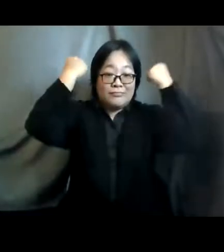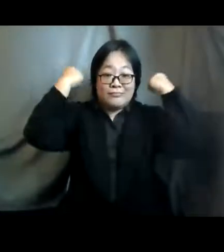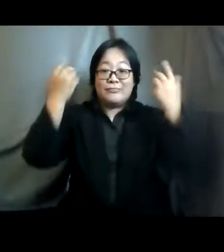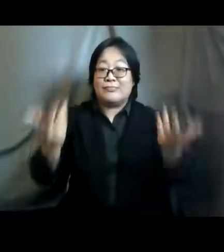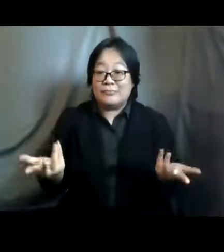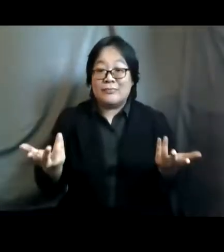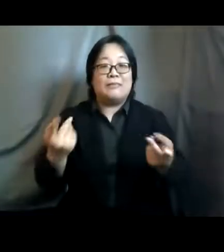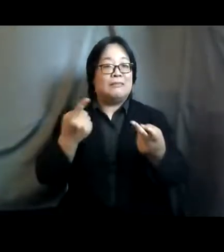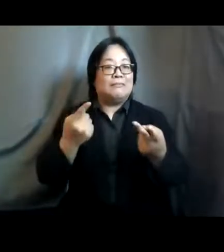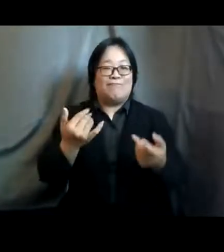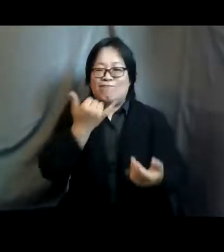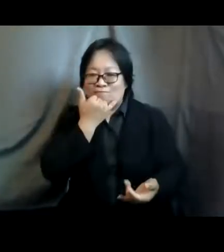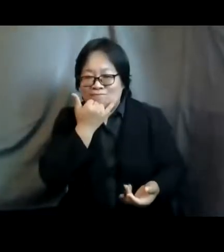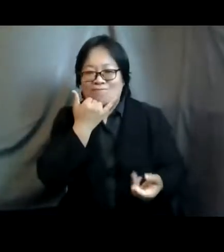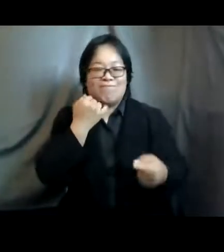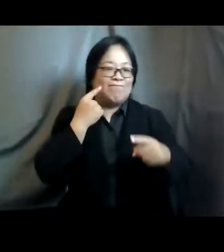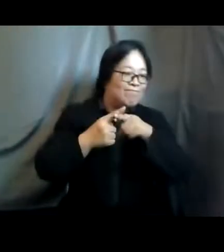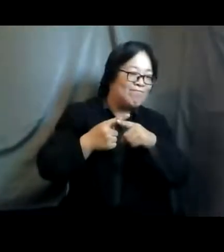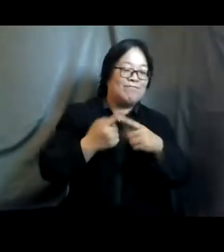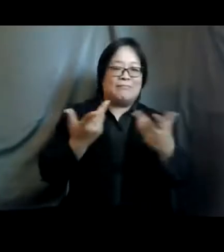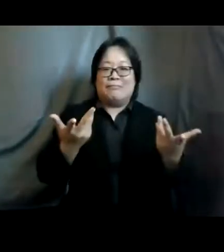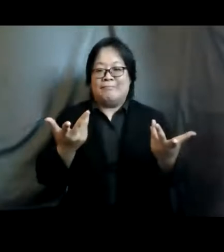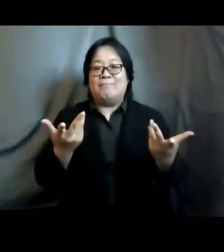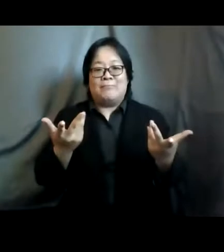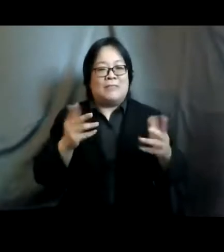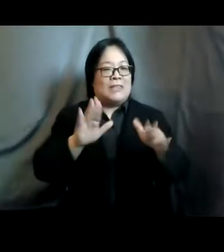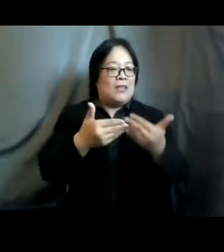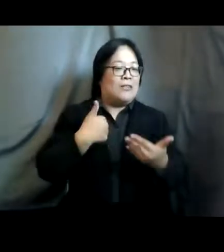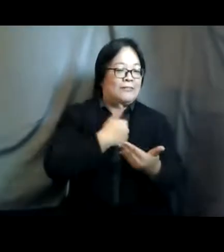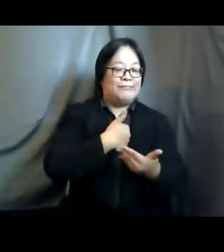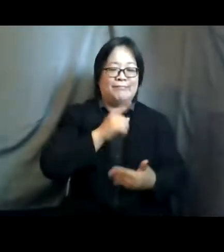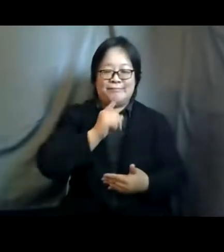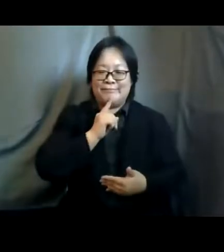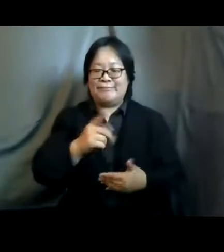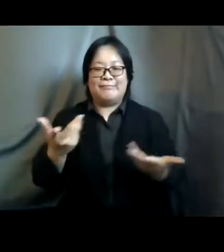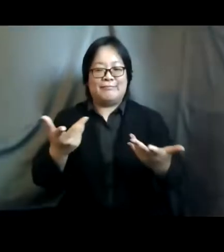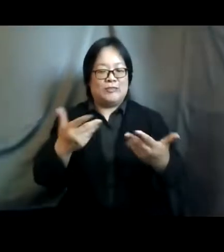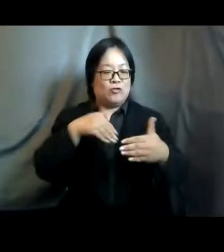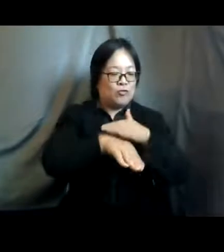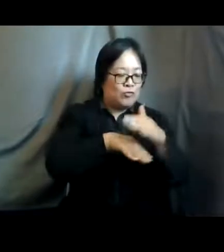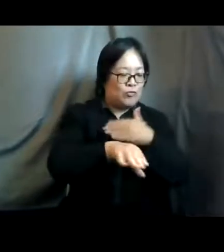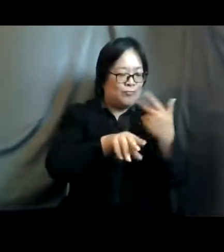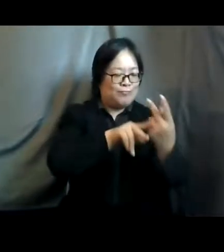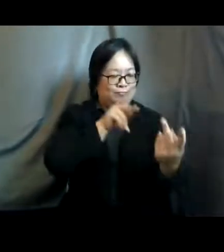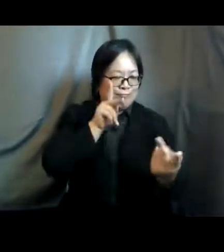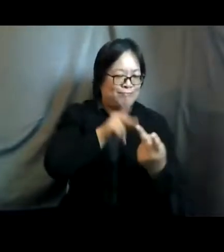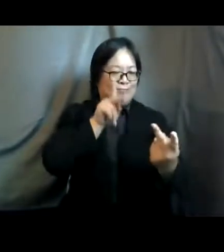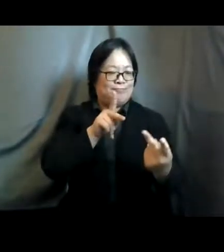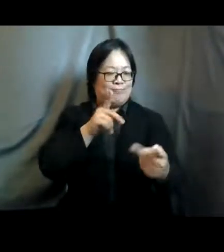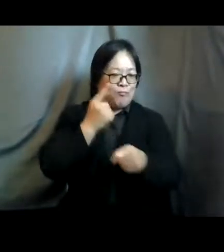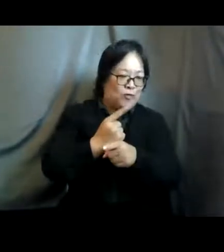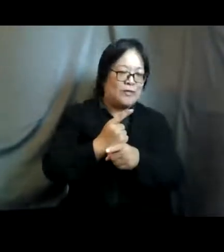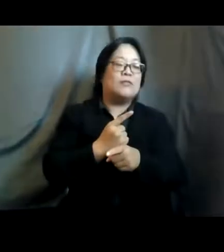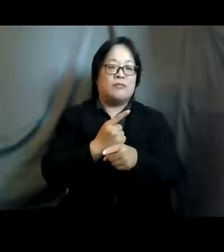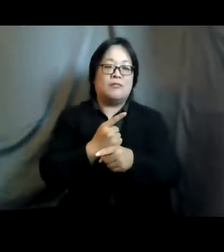incorrect it can be misleading so how can we ensure access to credible and accurate information and this leads